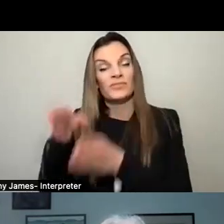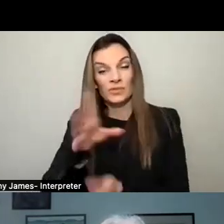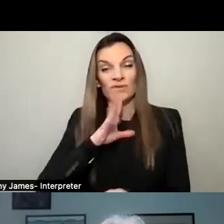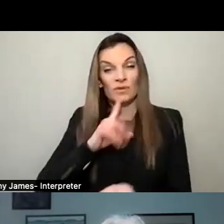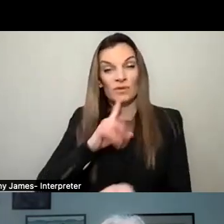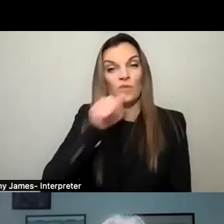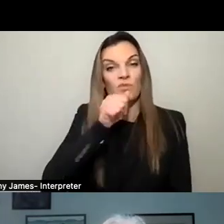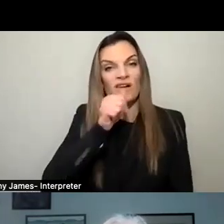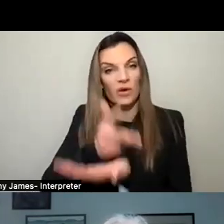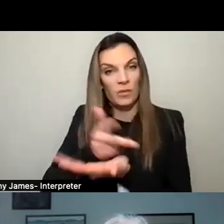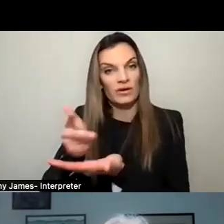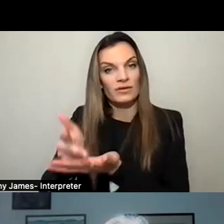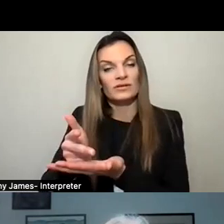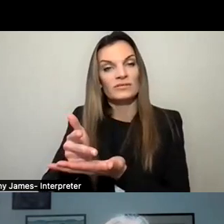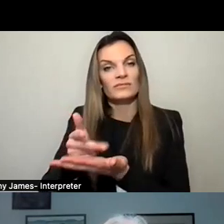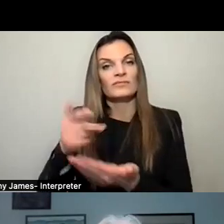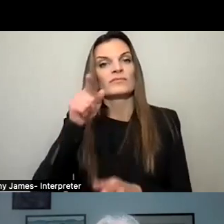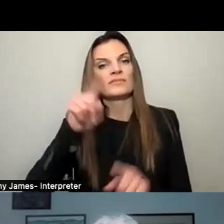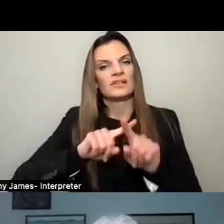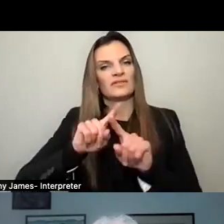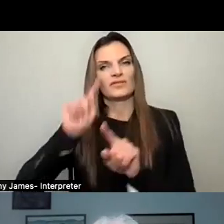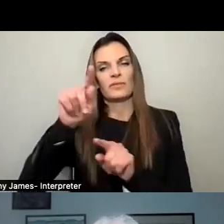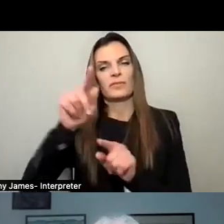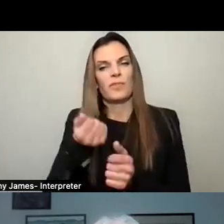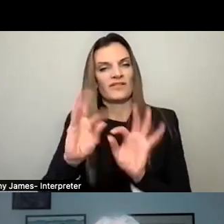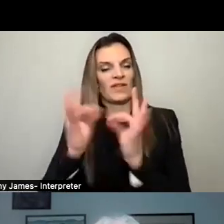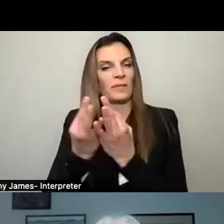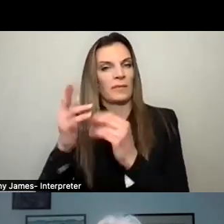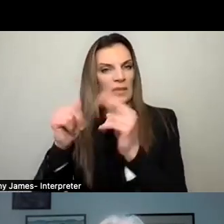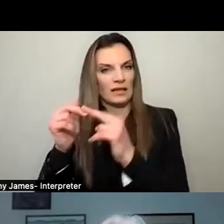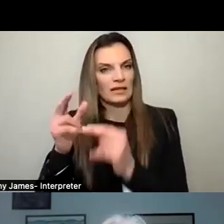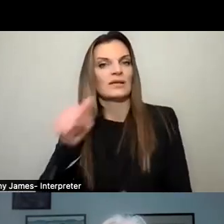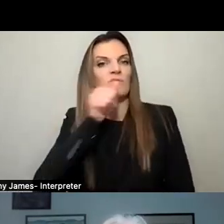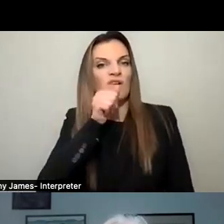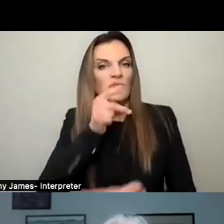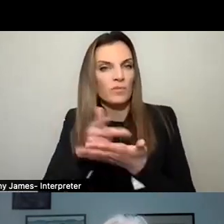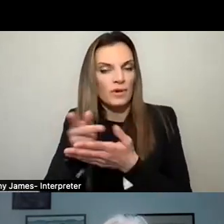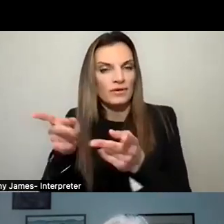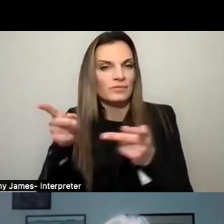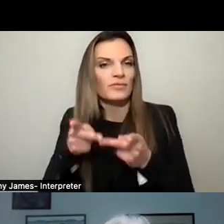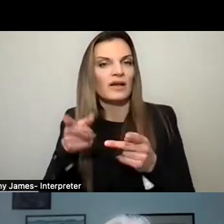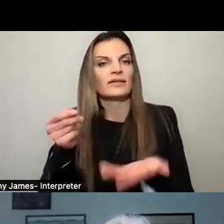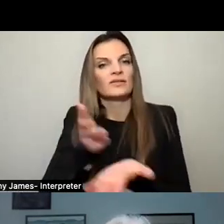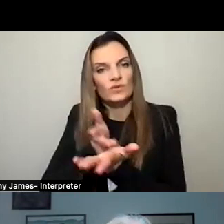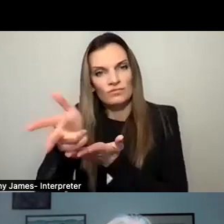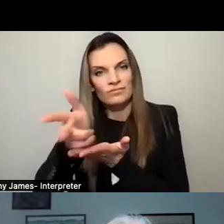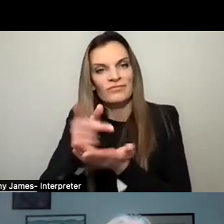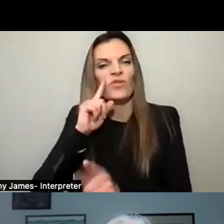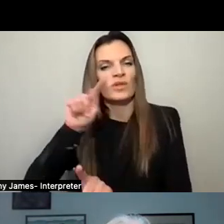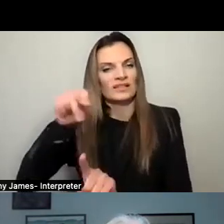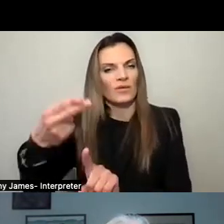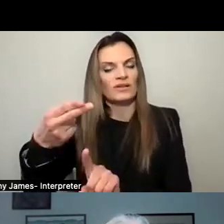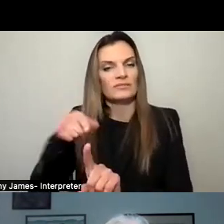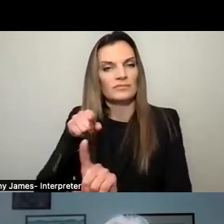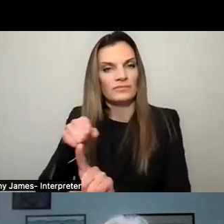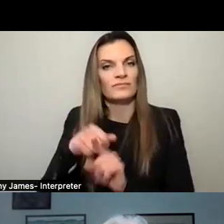each one of the multi-family buildings and the private parking spaces in the driveways and the garages of the townhouses. So